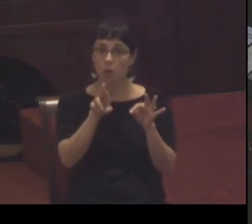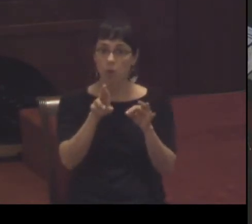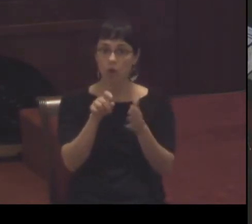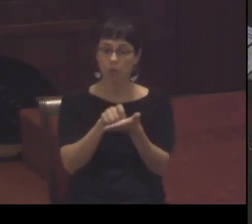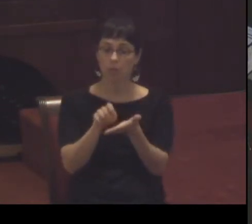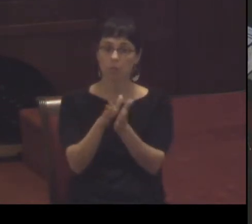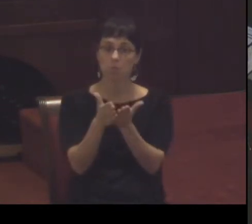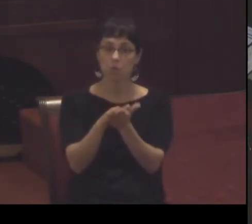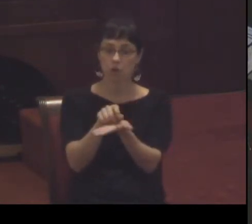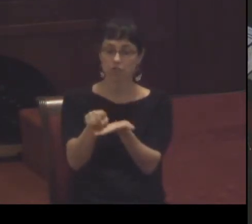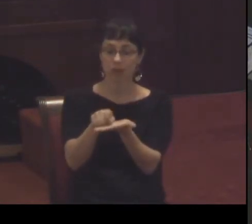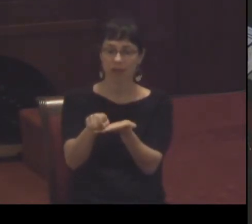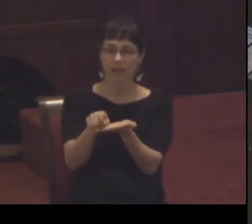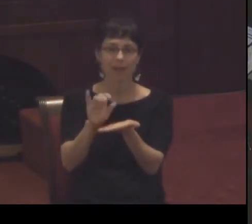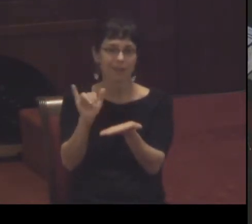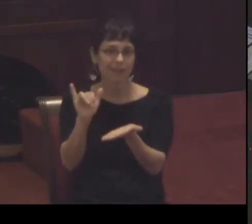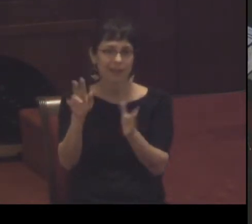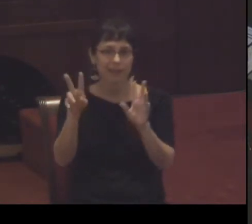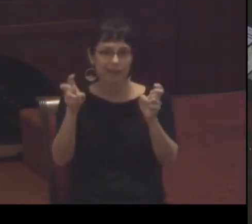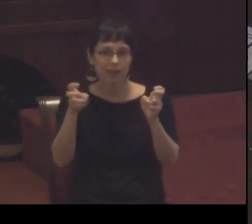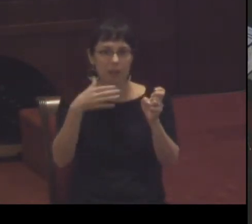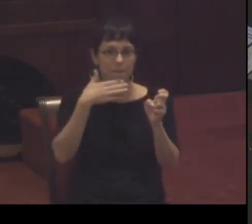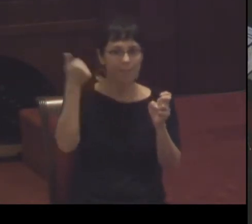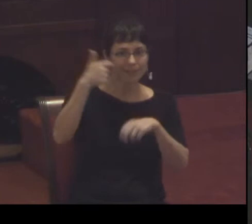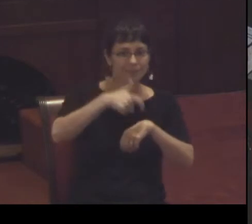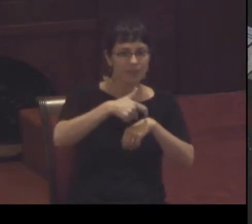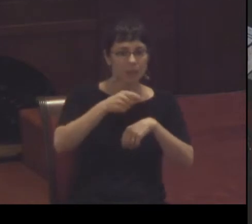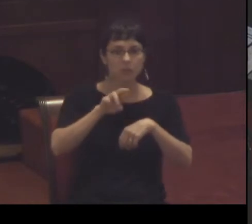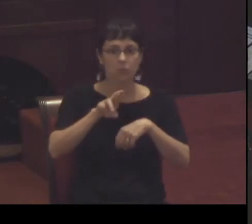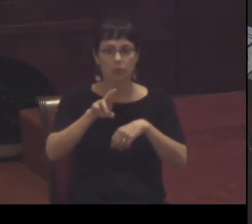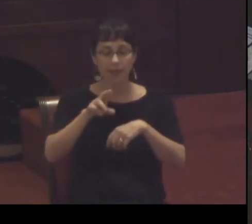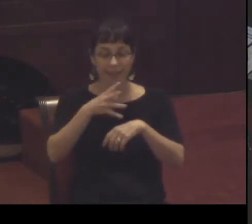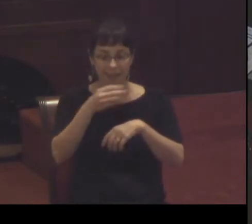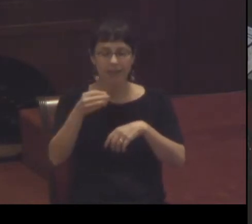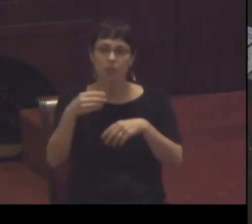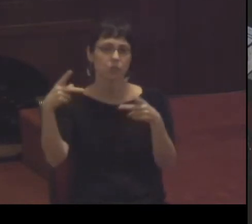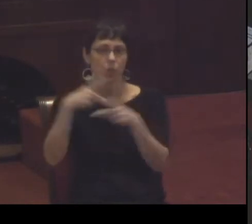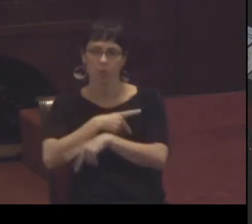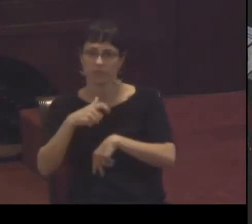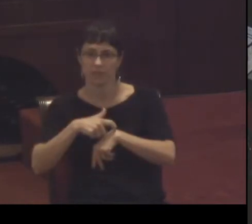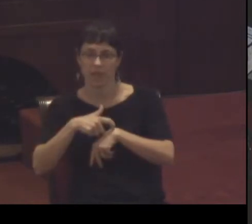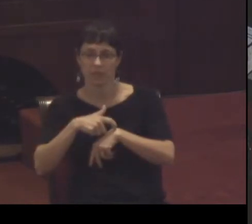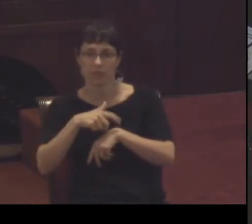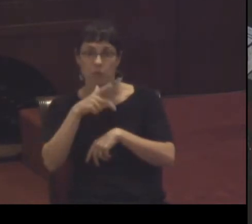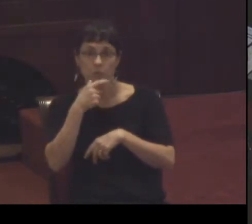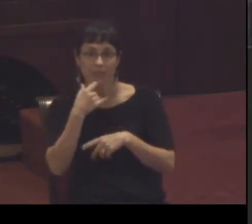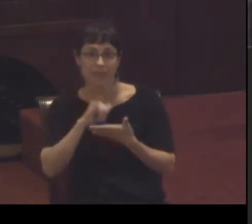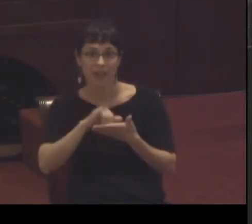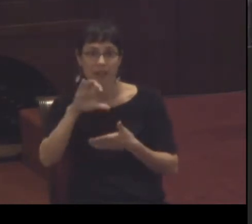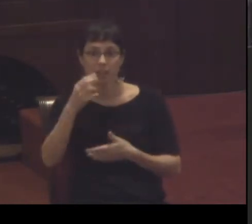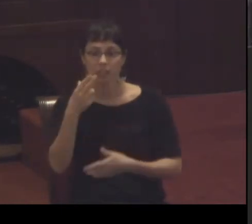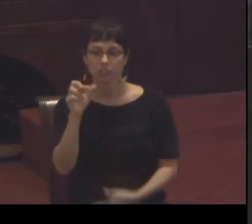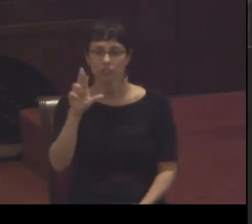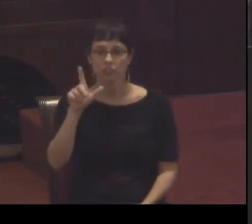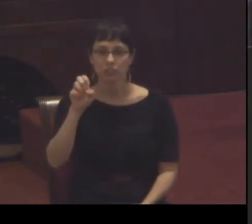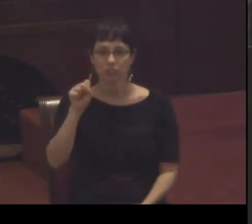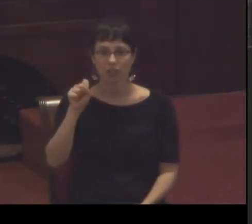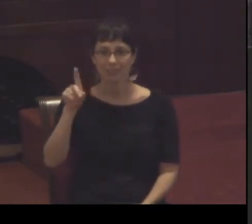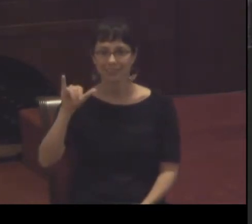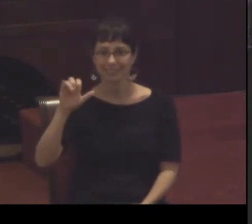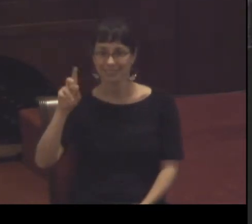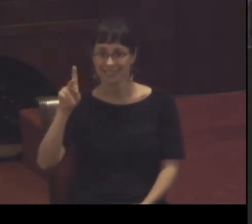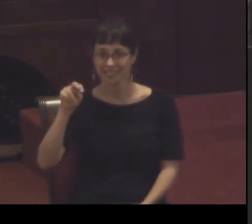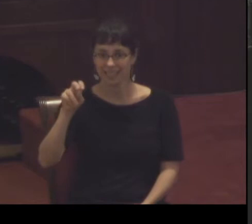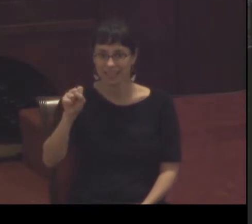times it was the worst of times now imagine if Charles Dickens started the book things were really hard back